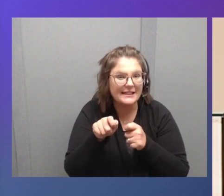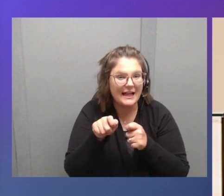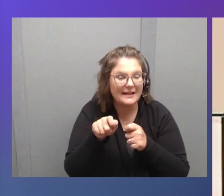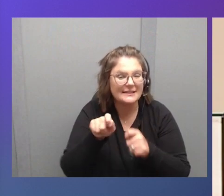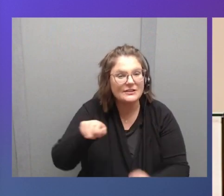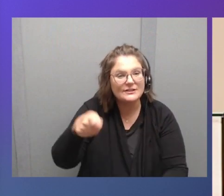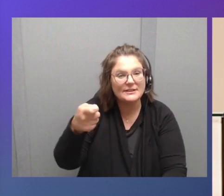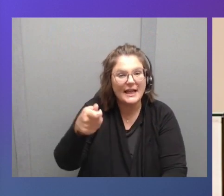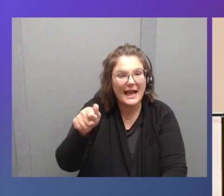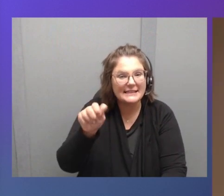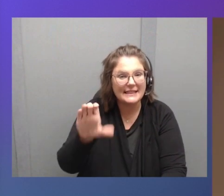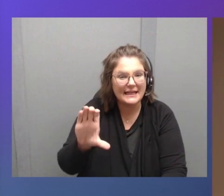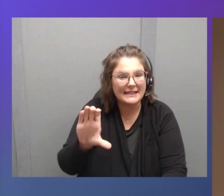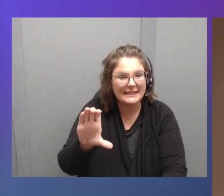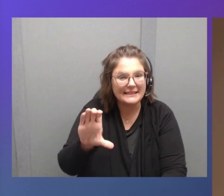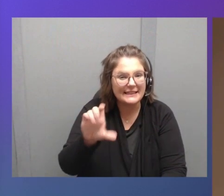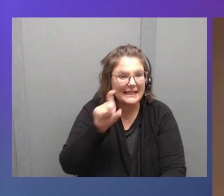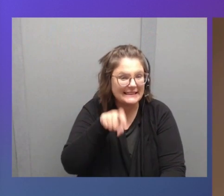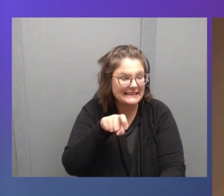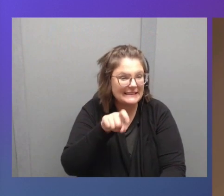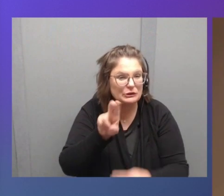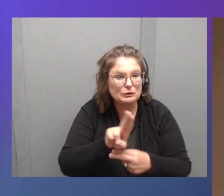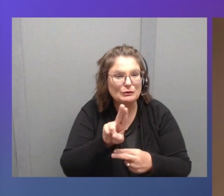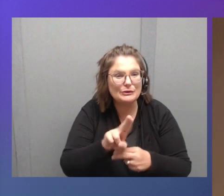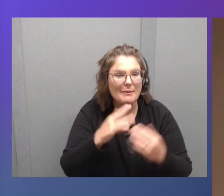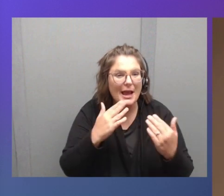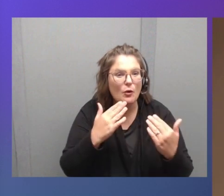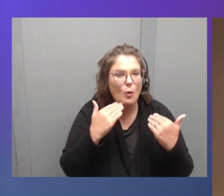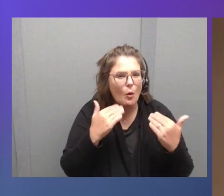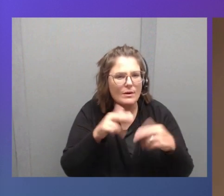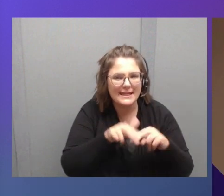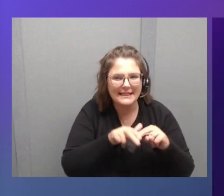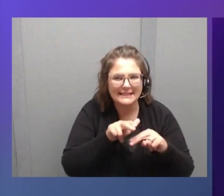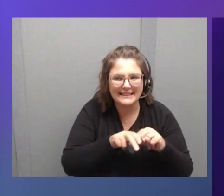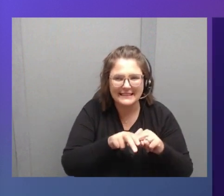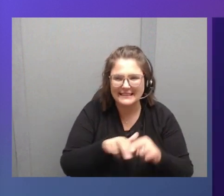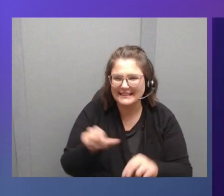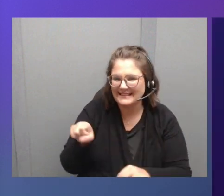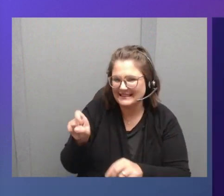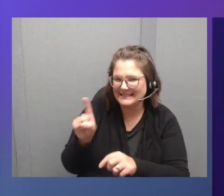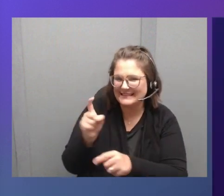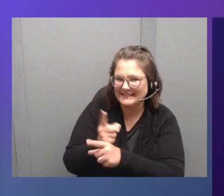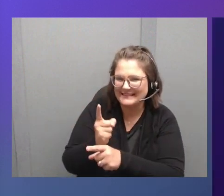just need to cool down my seat? Absolutely. Now cool down or basically get it heated. Yes.